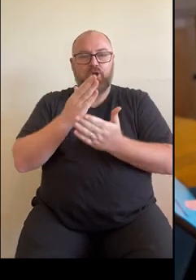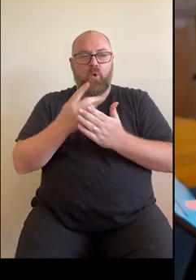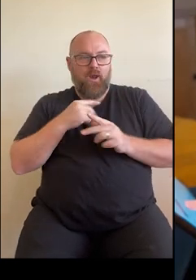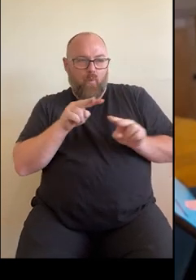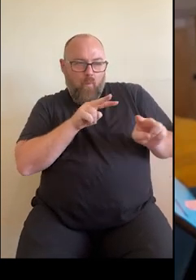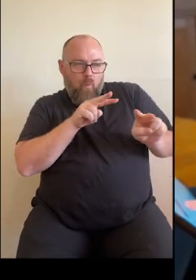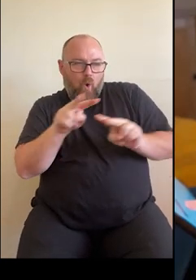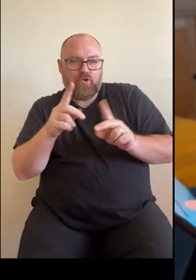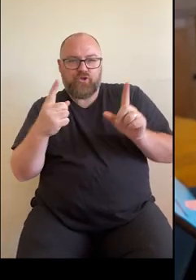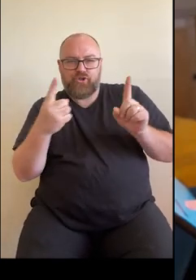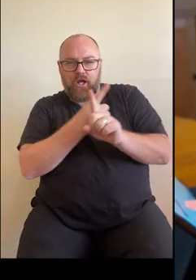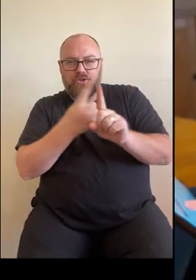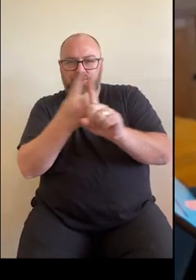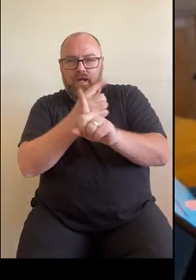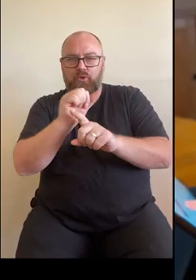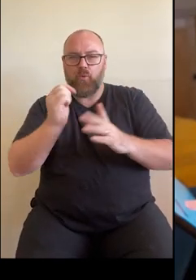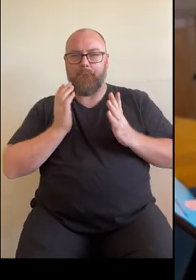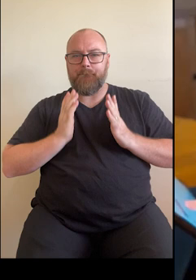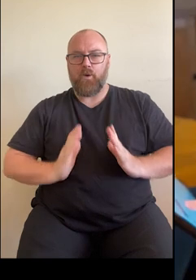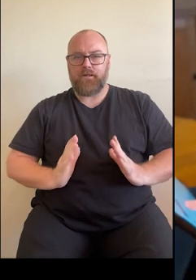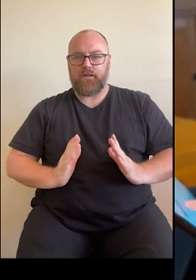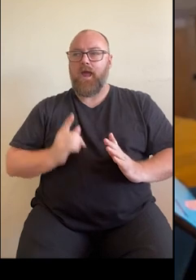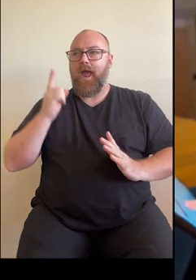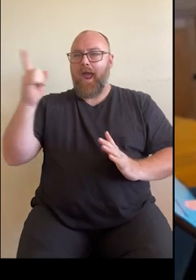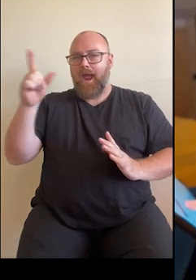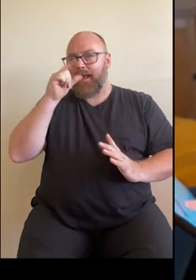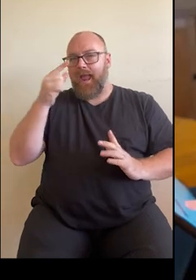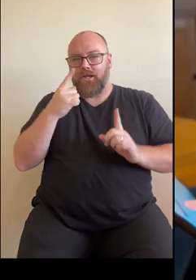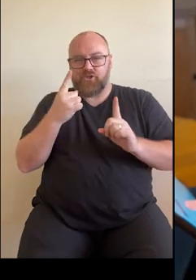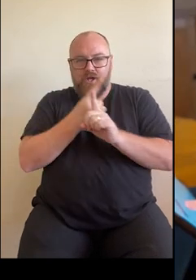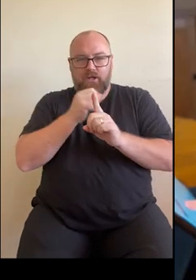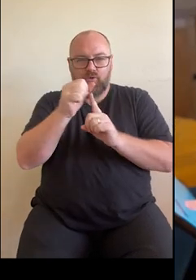and to make adjustments to their medication, which is so important.